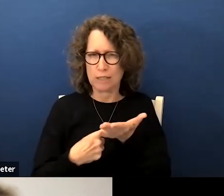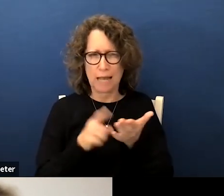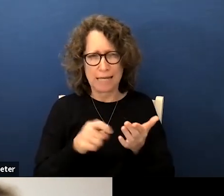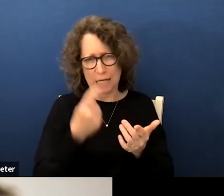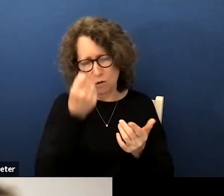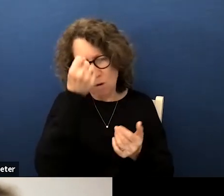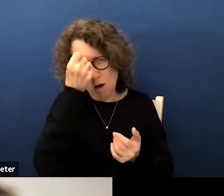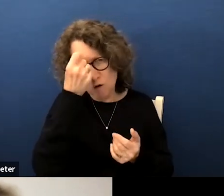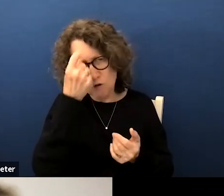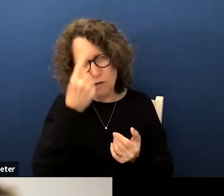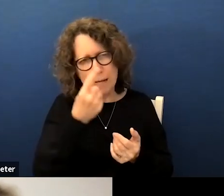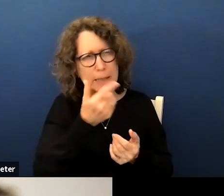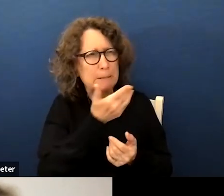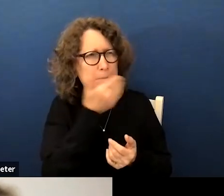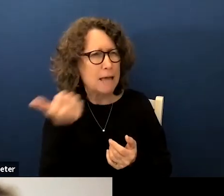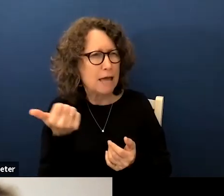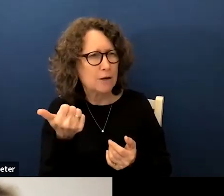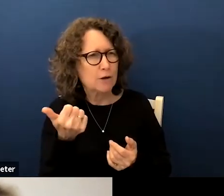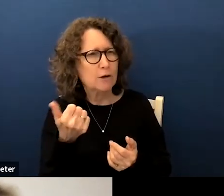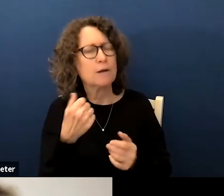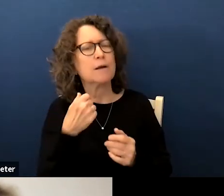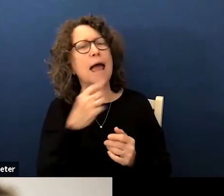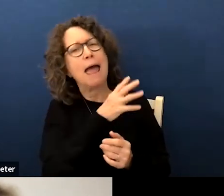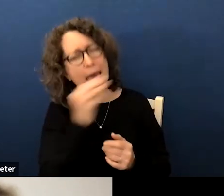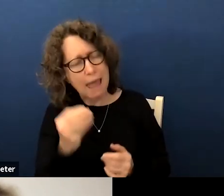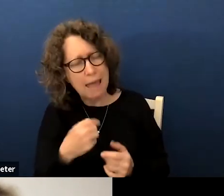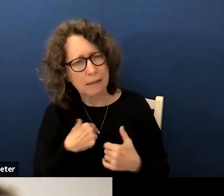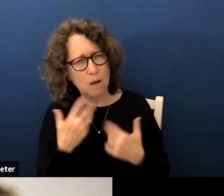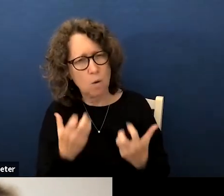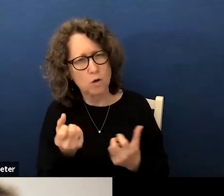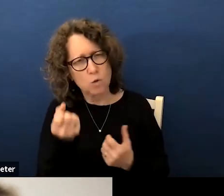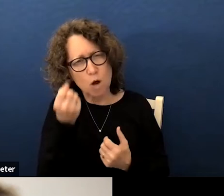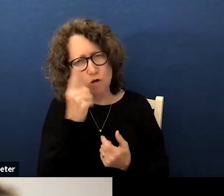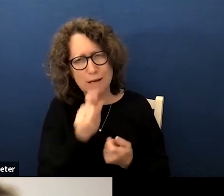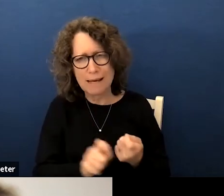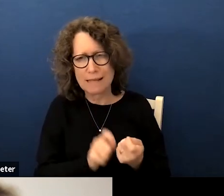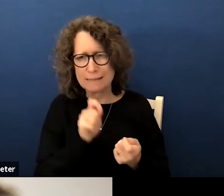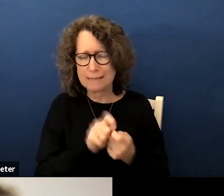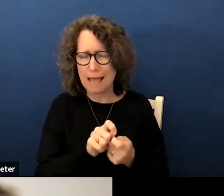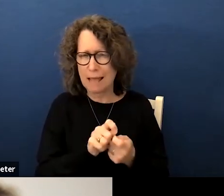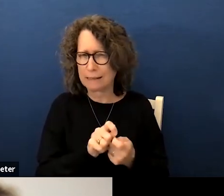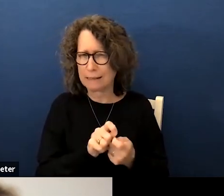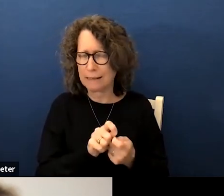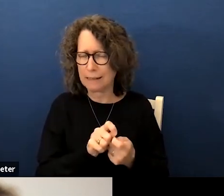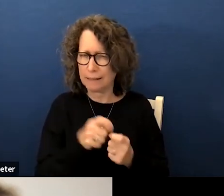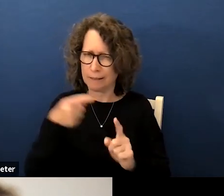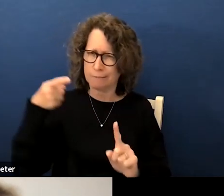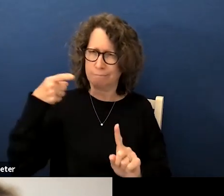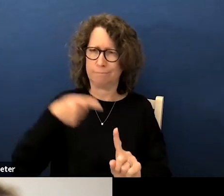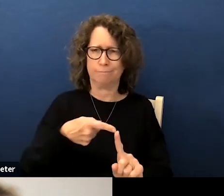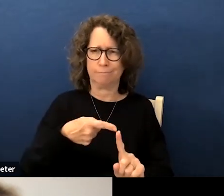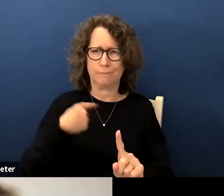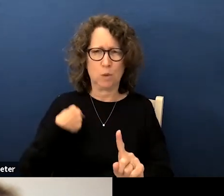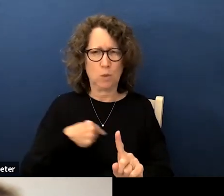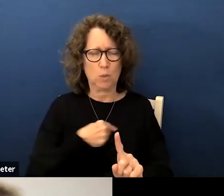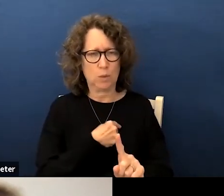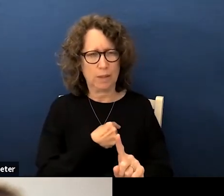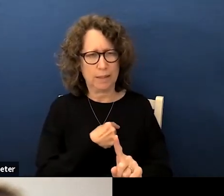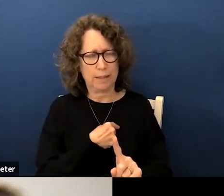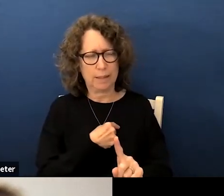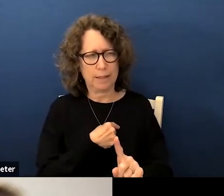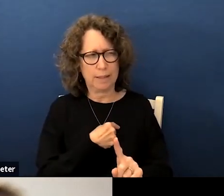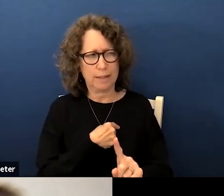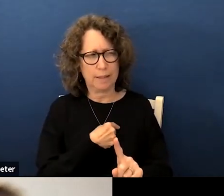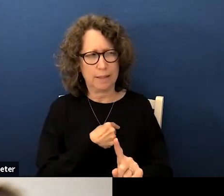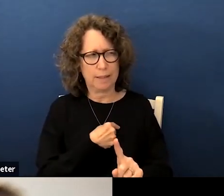understand it better i also need to understand exactly what it is that we that the